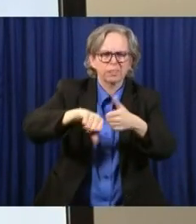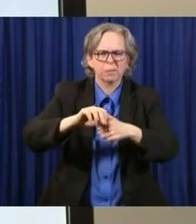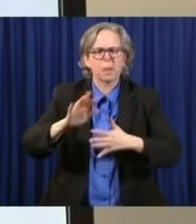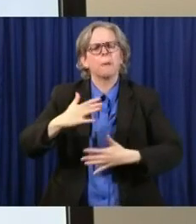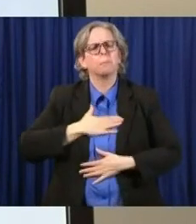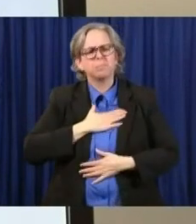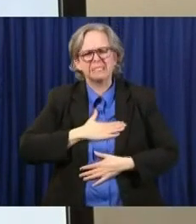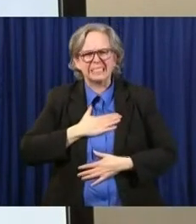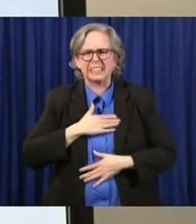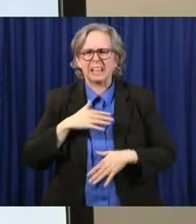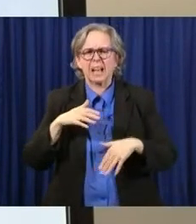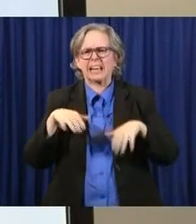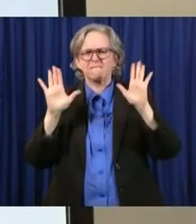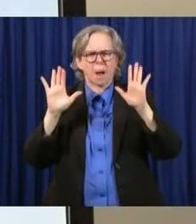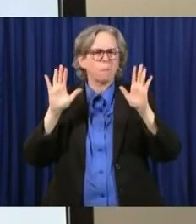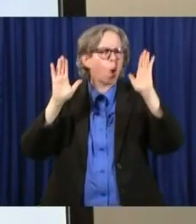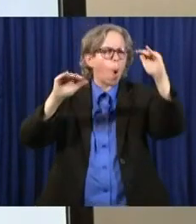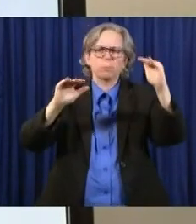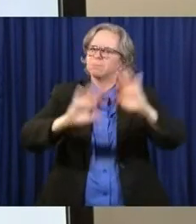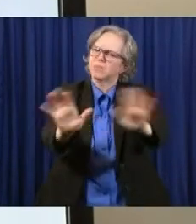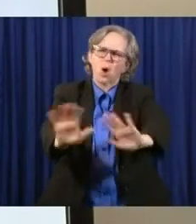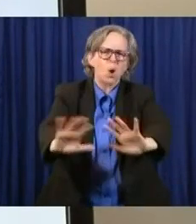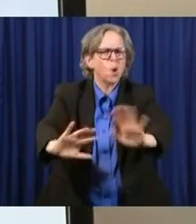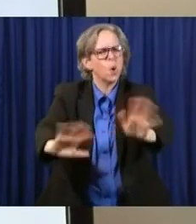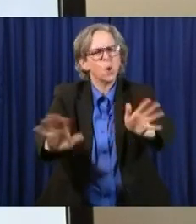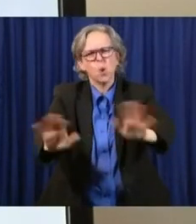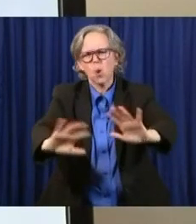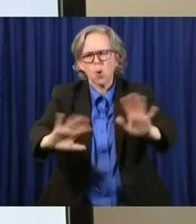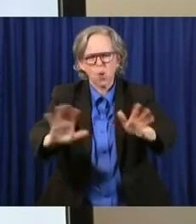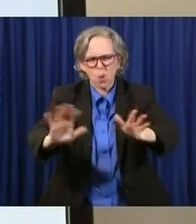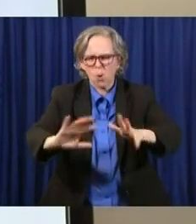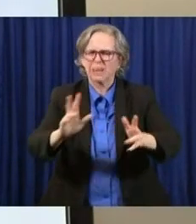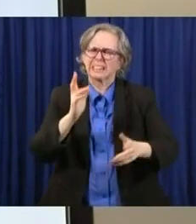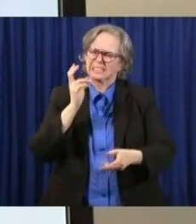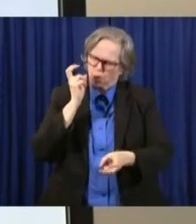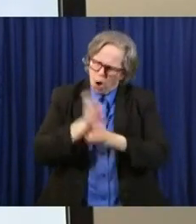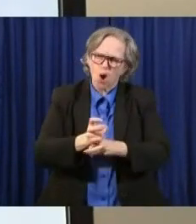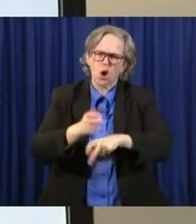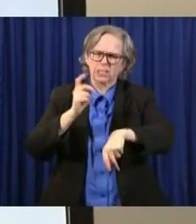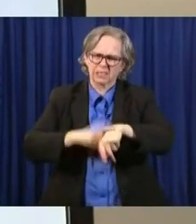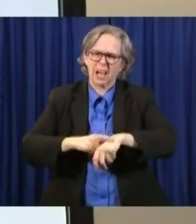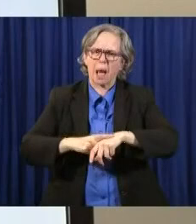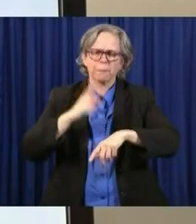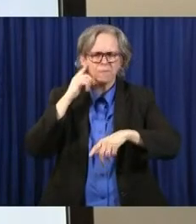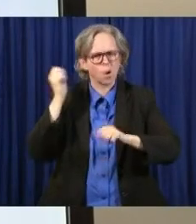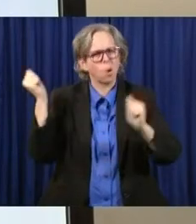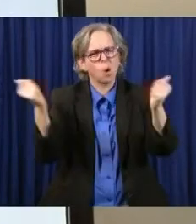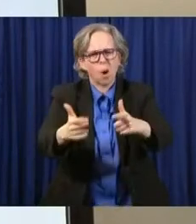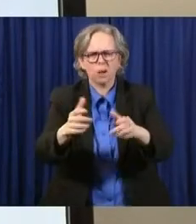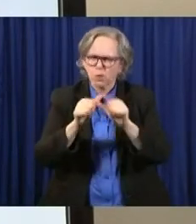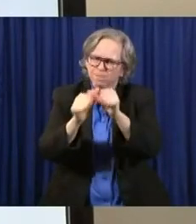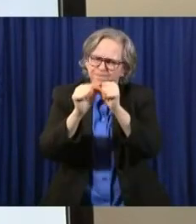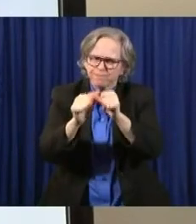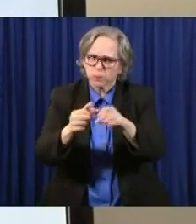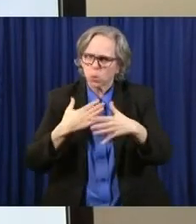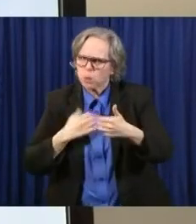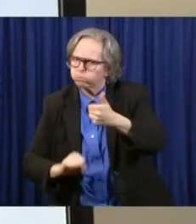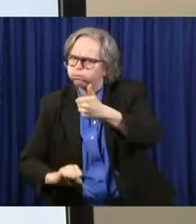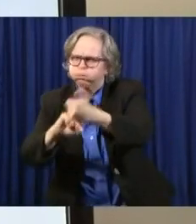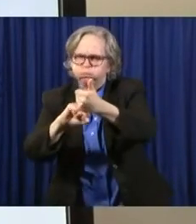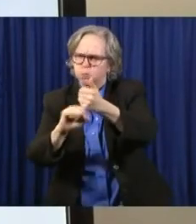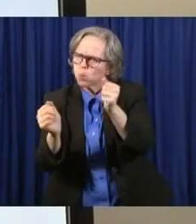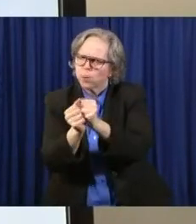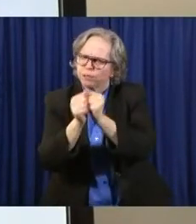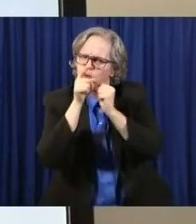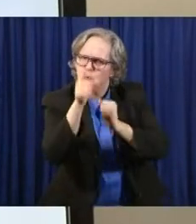hope. These are hard times. We know they're going to continue. We are going to be there with you through them. We